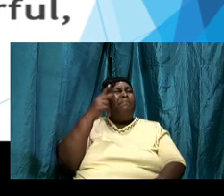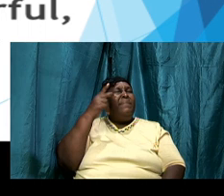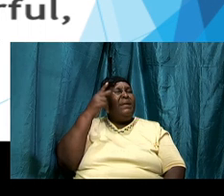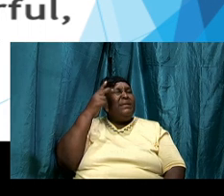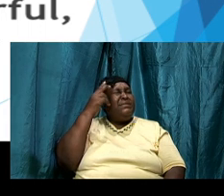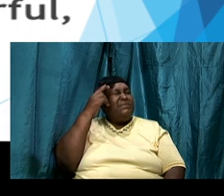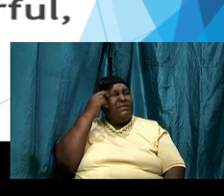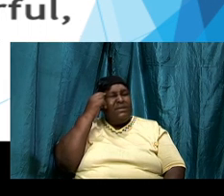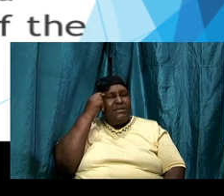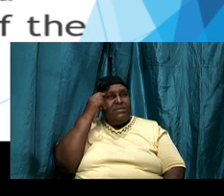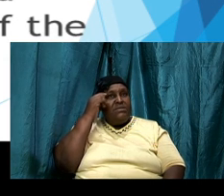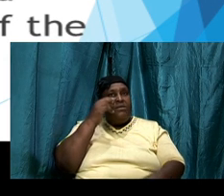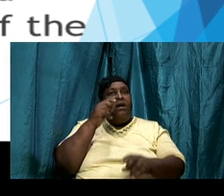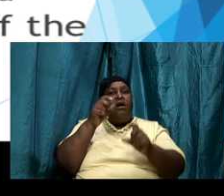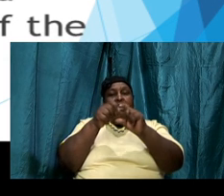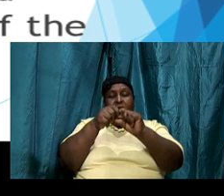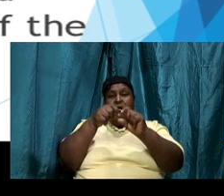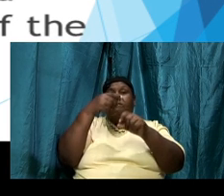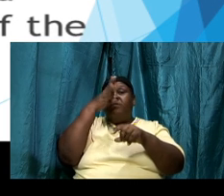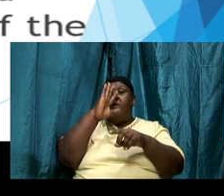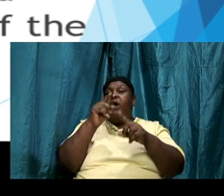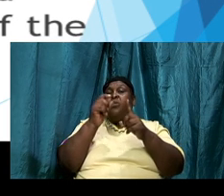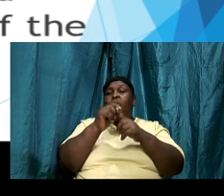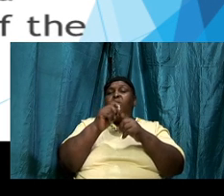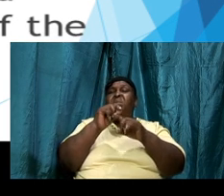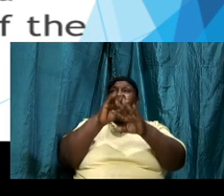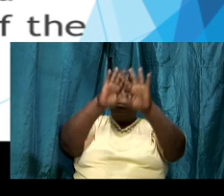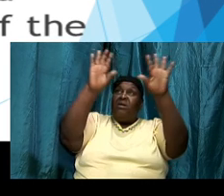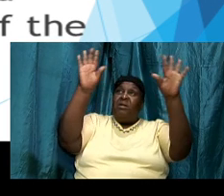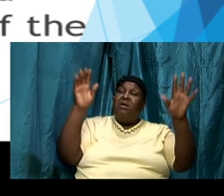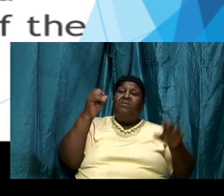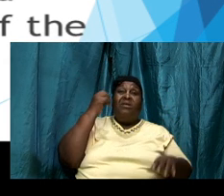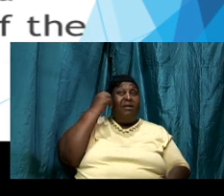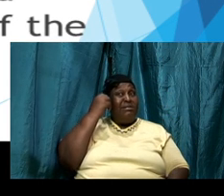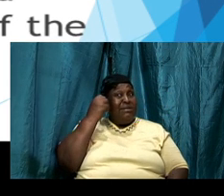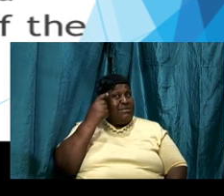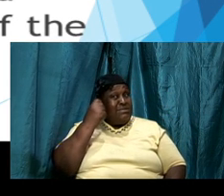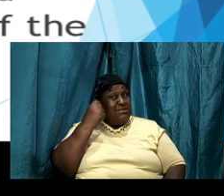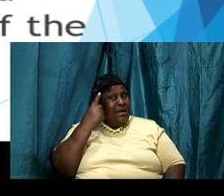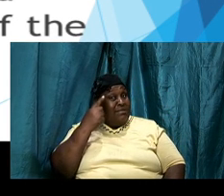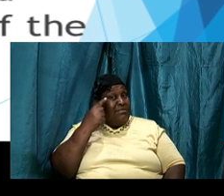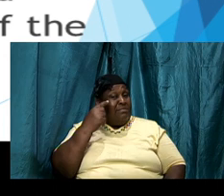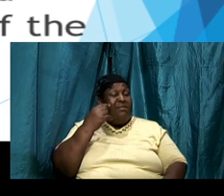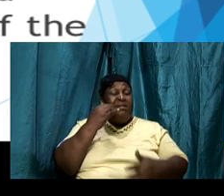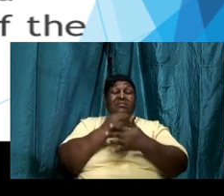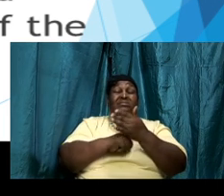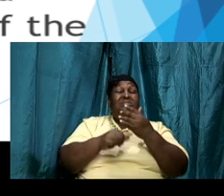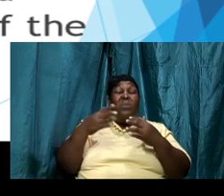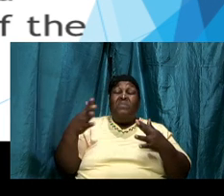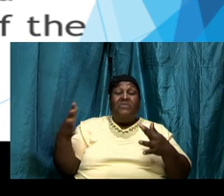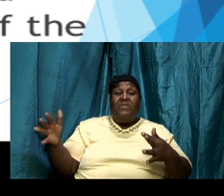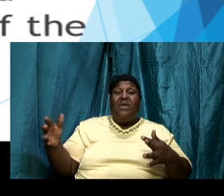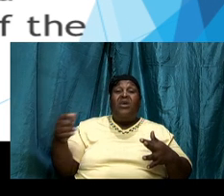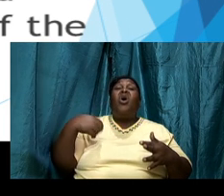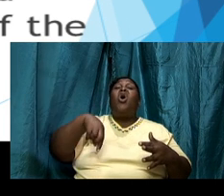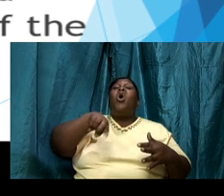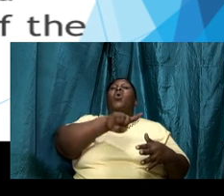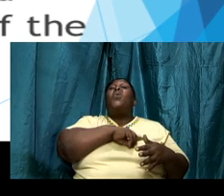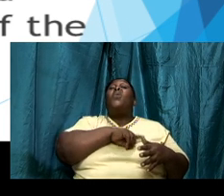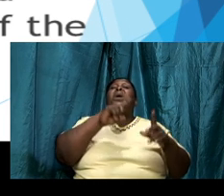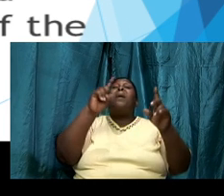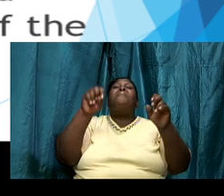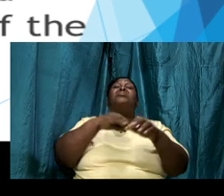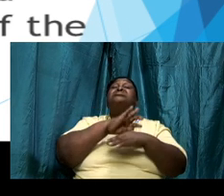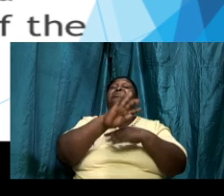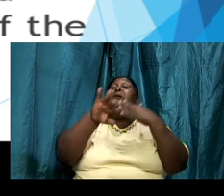clear to us and we will understand that it is something that we must all do